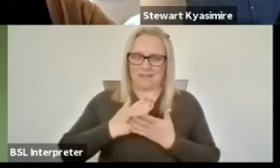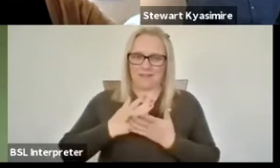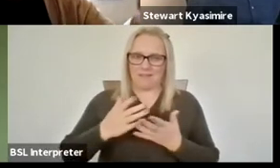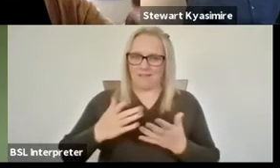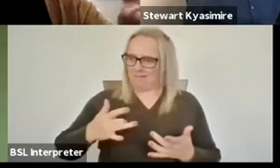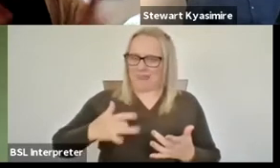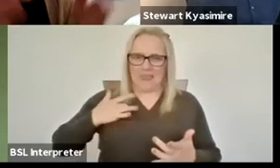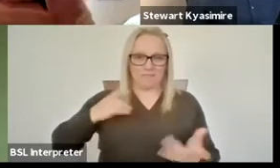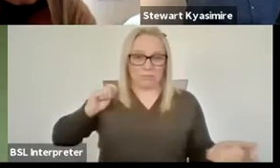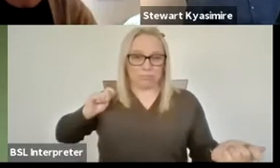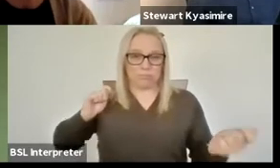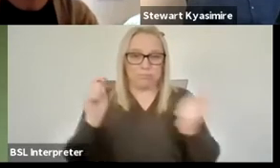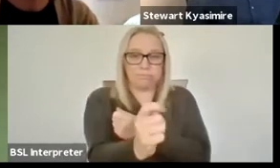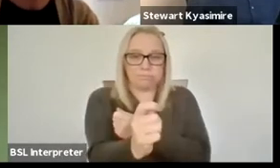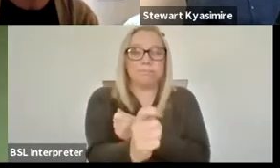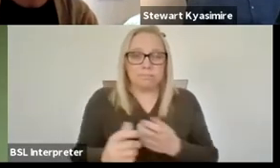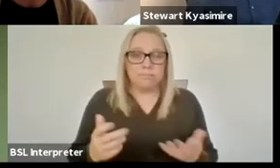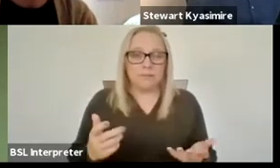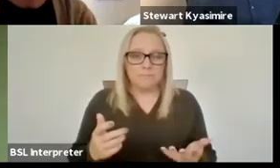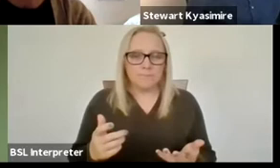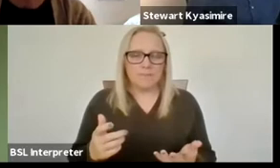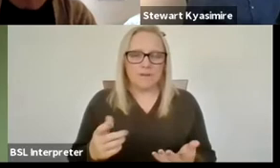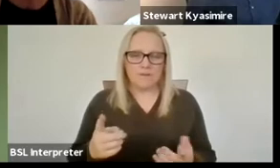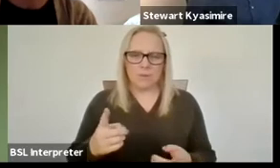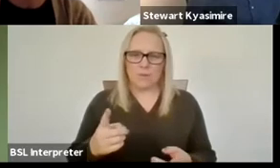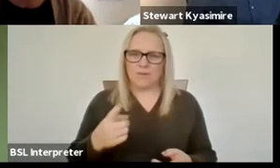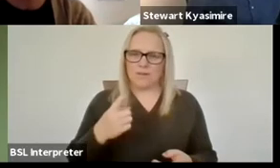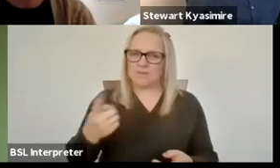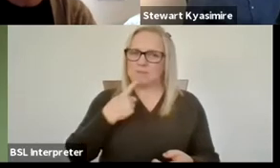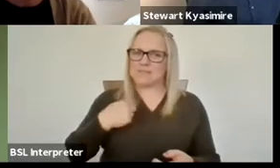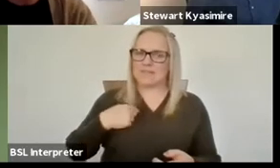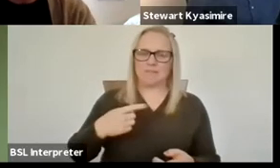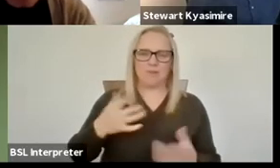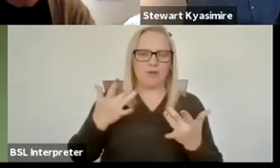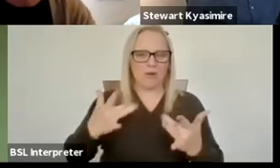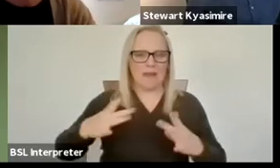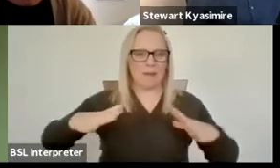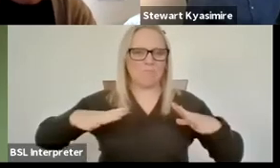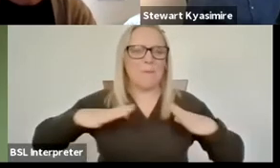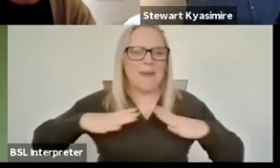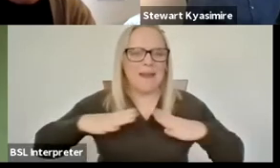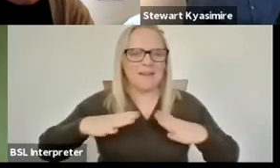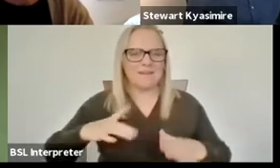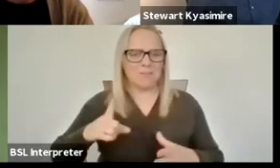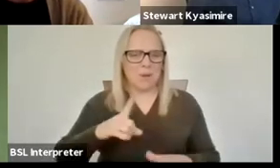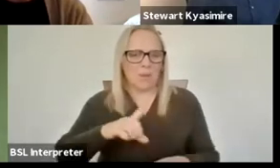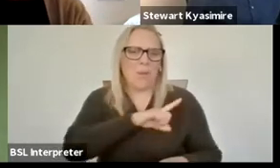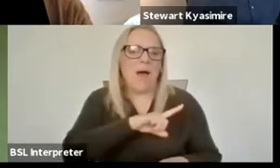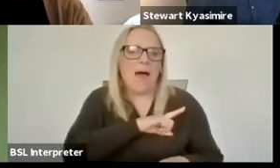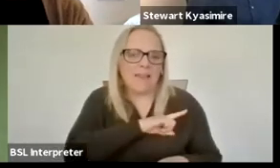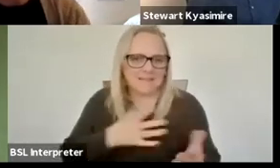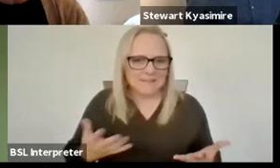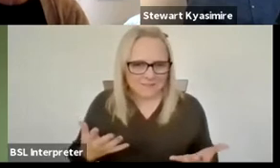and that that that why weren't we prepared thing to me seems politically and socially what are you way more acute when you begin to go